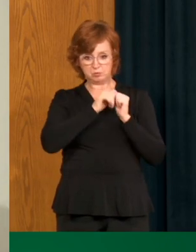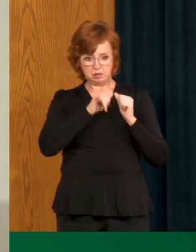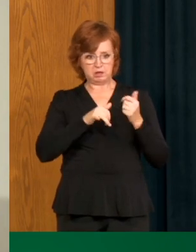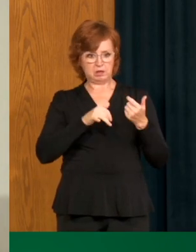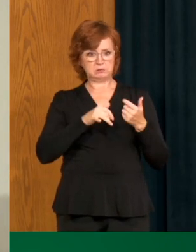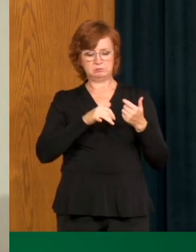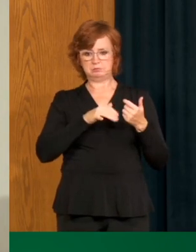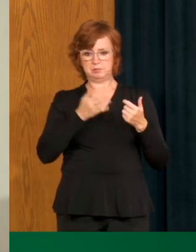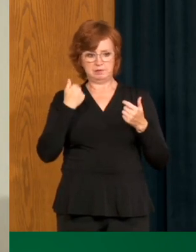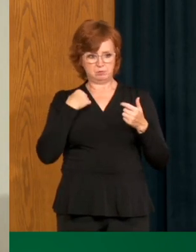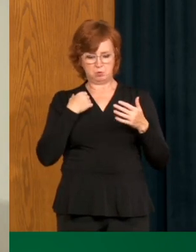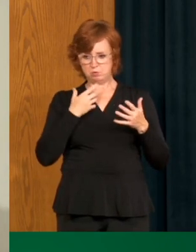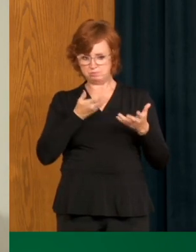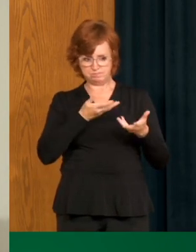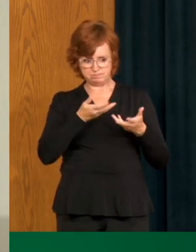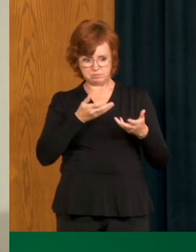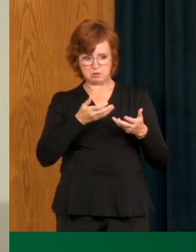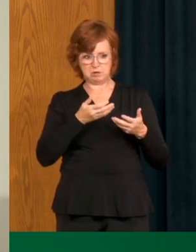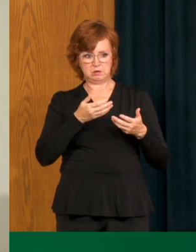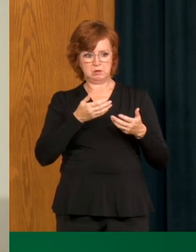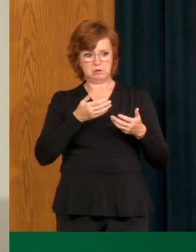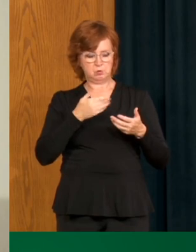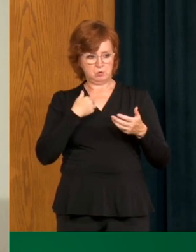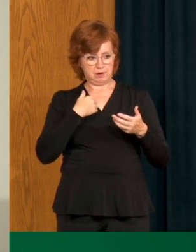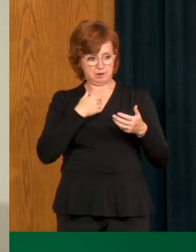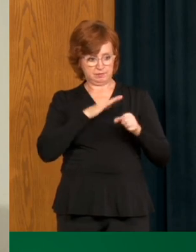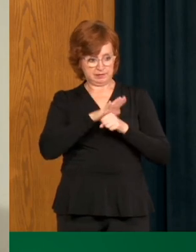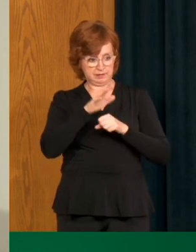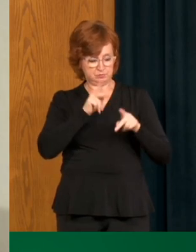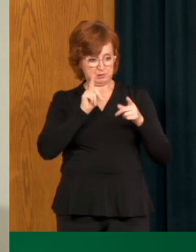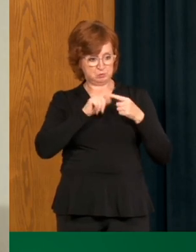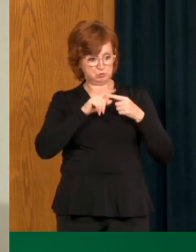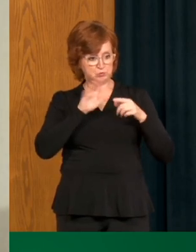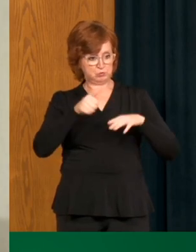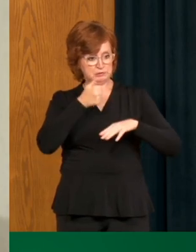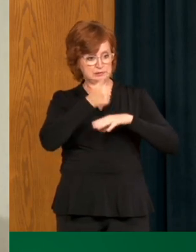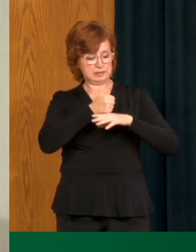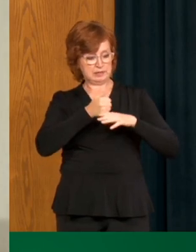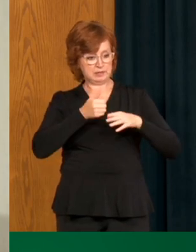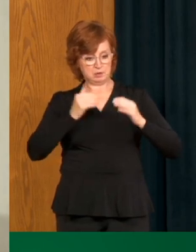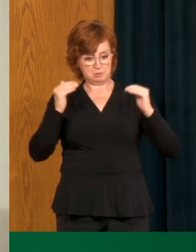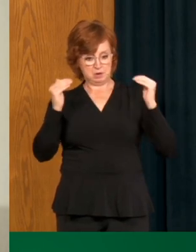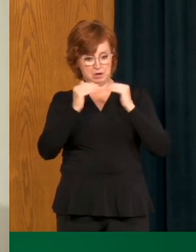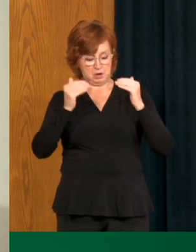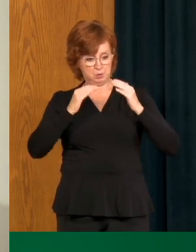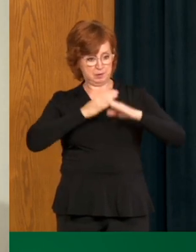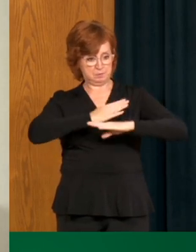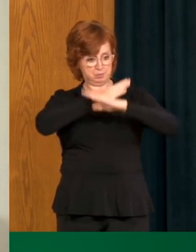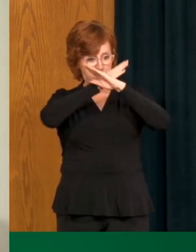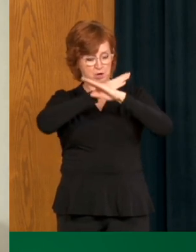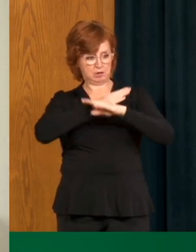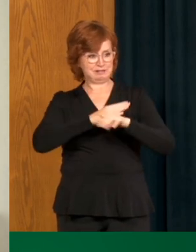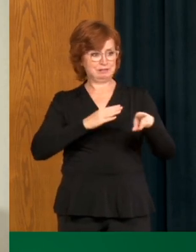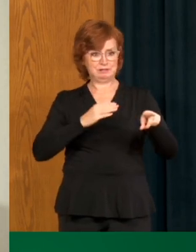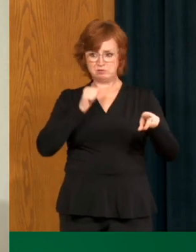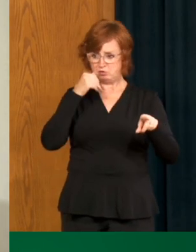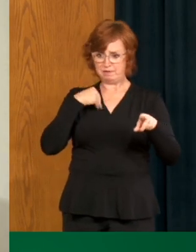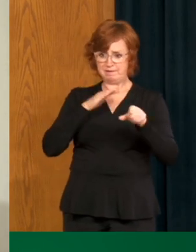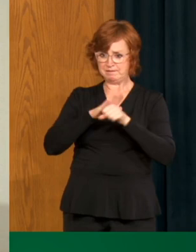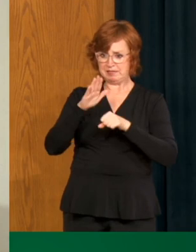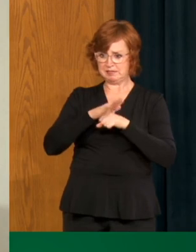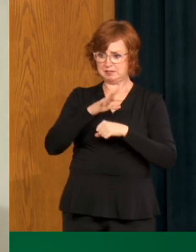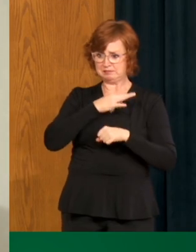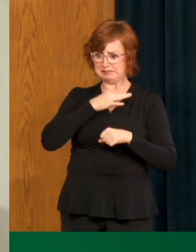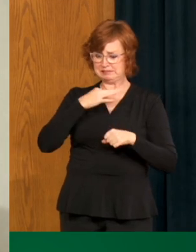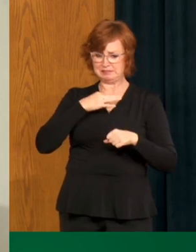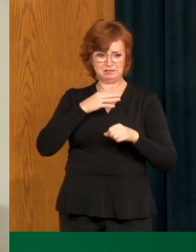shorthanded in, uh, in what they could do to set up roadblocks. And they asked us to help and intervene and, and take part and support them in those actions.